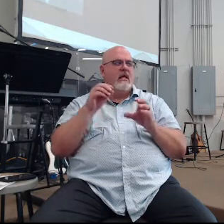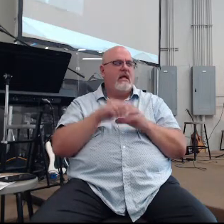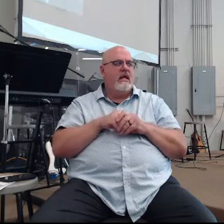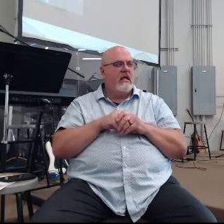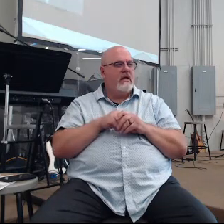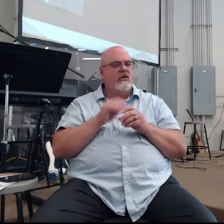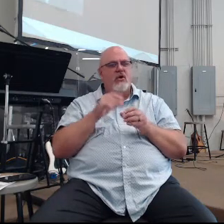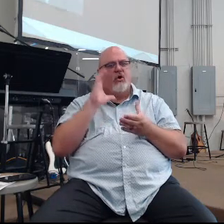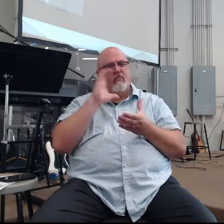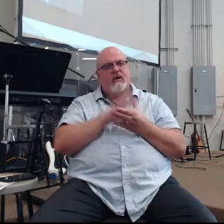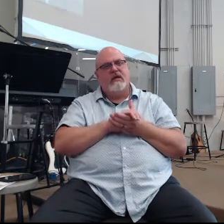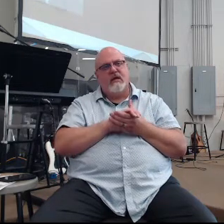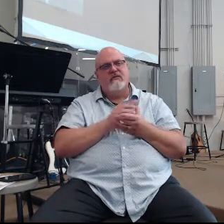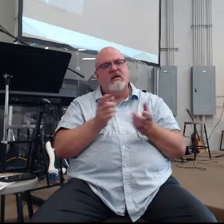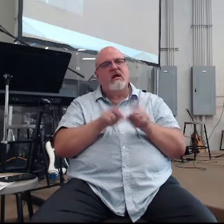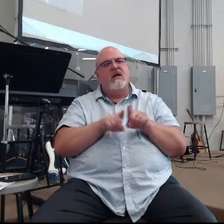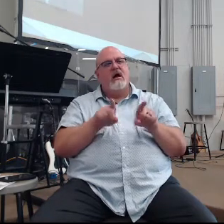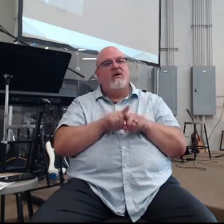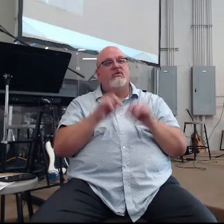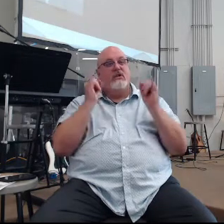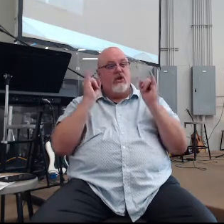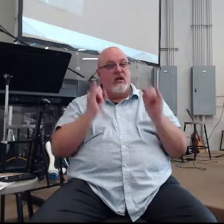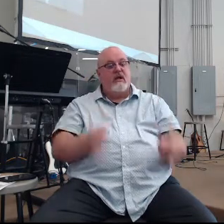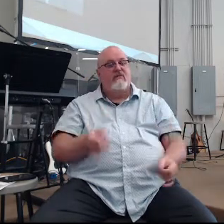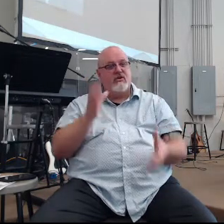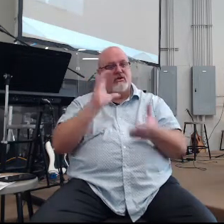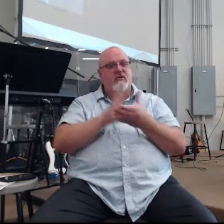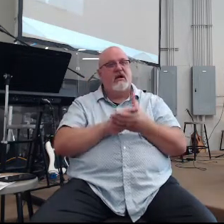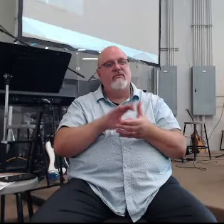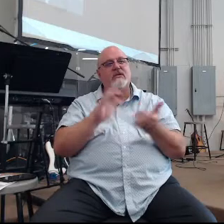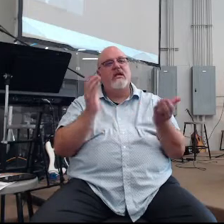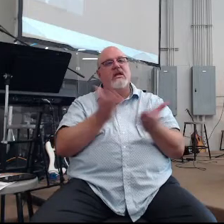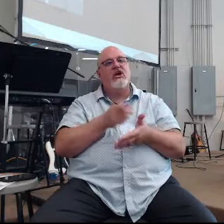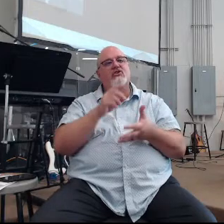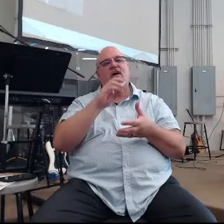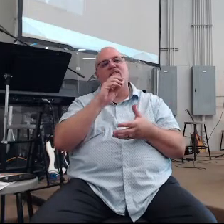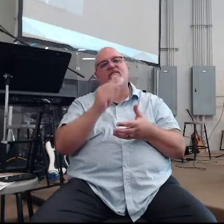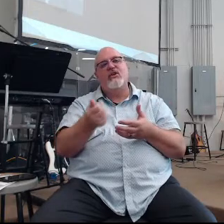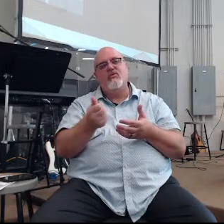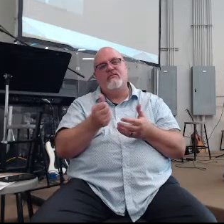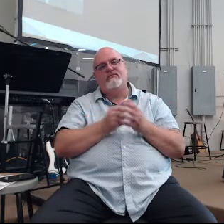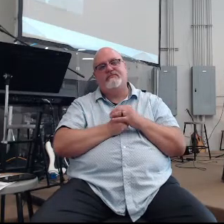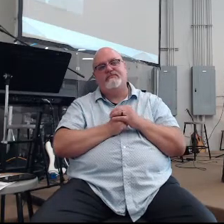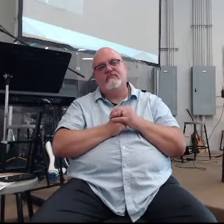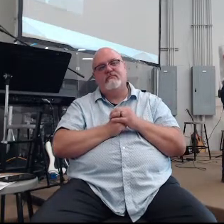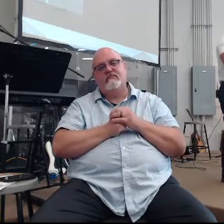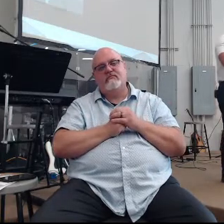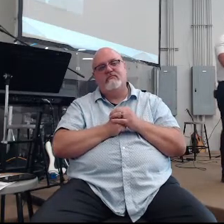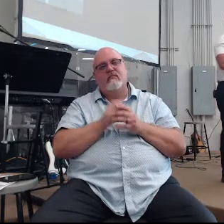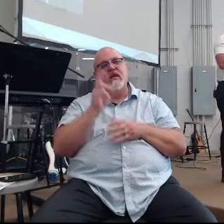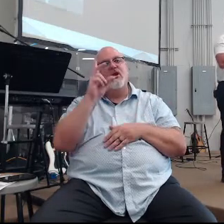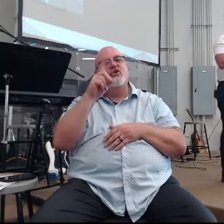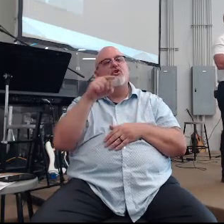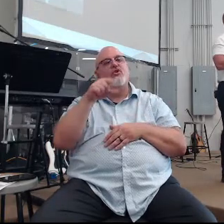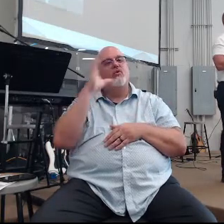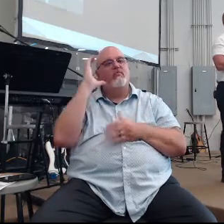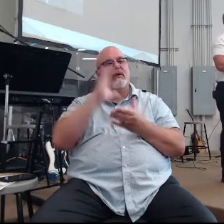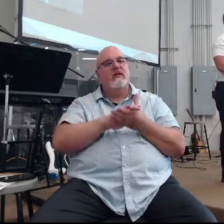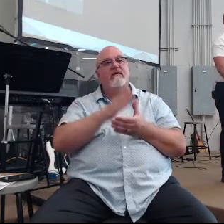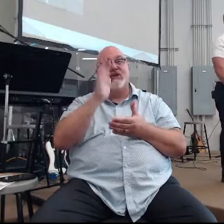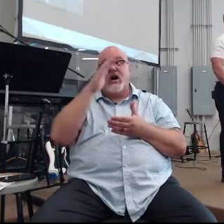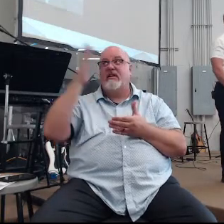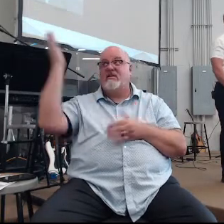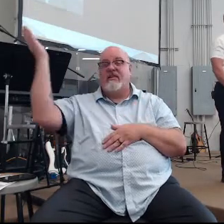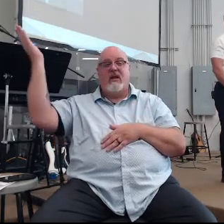beliefs and also in your individual beliefs. Here are a few of them. Do you believe God is